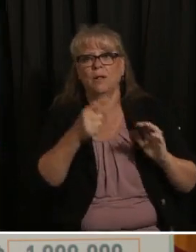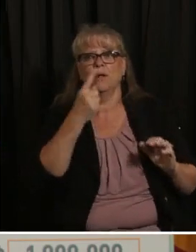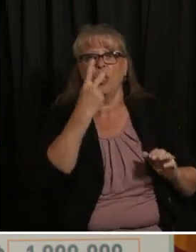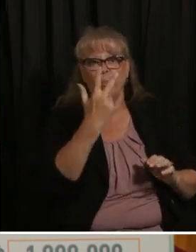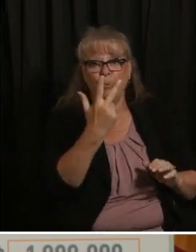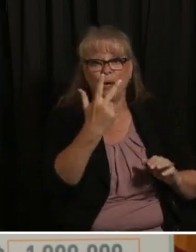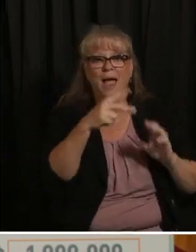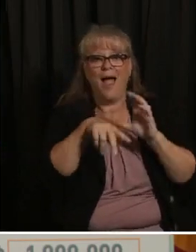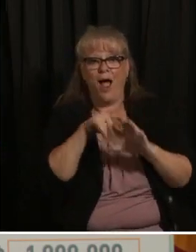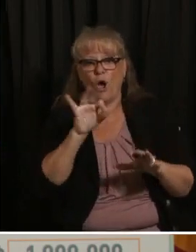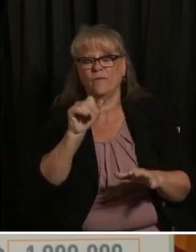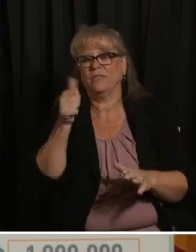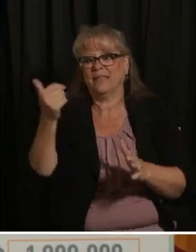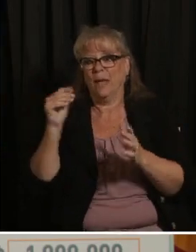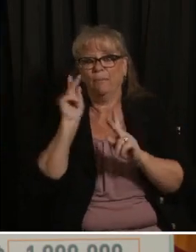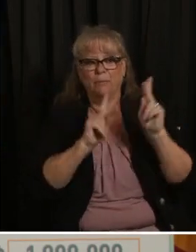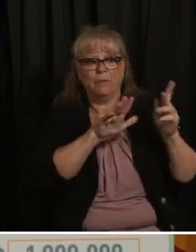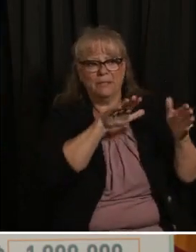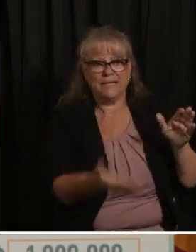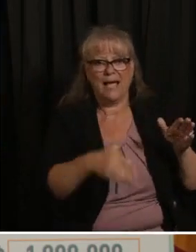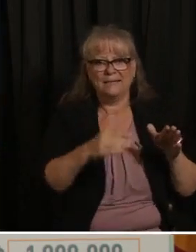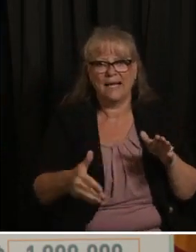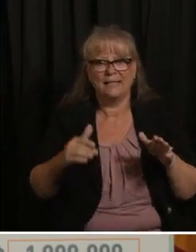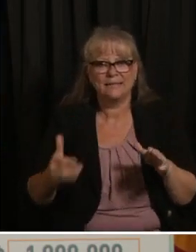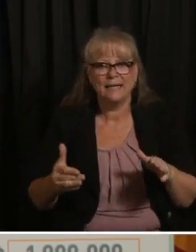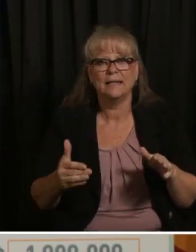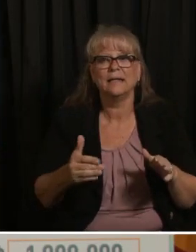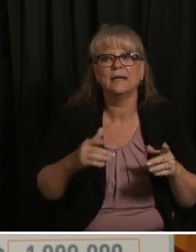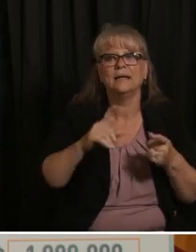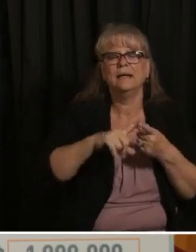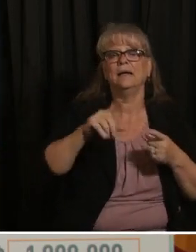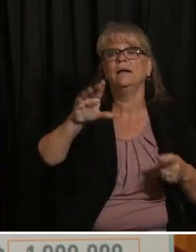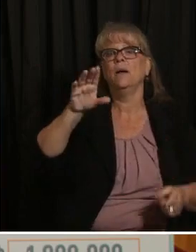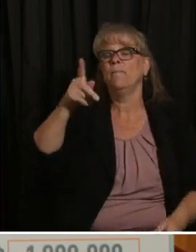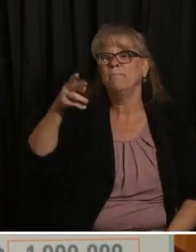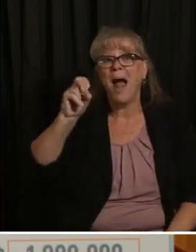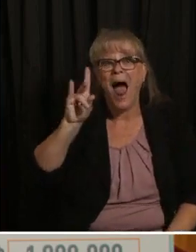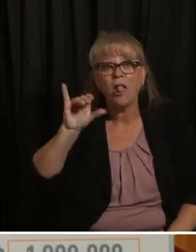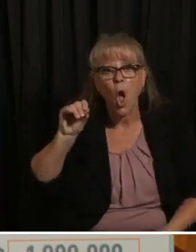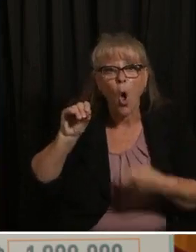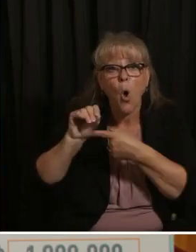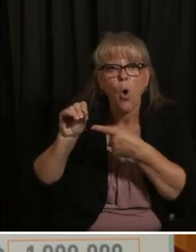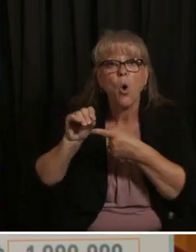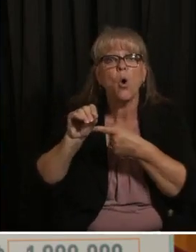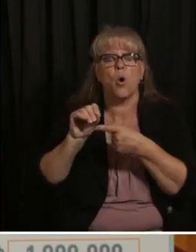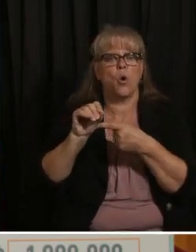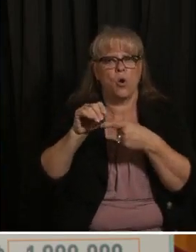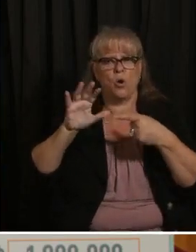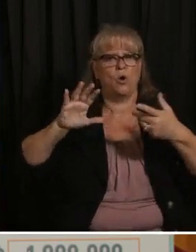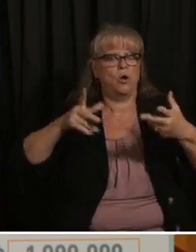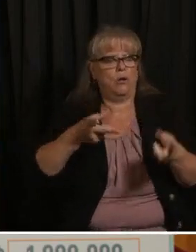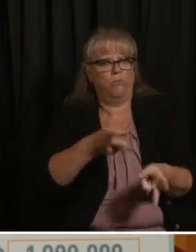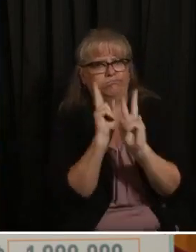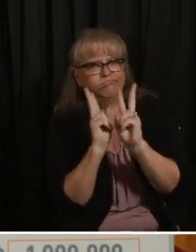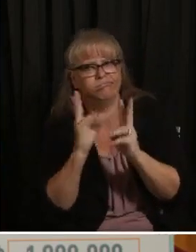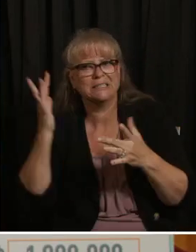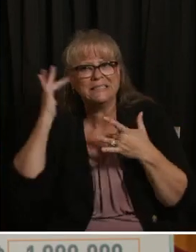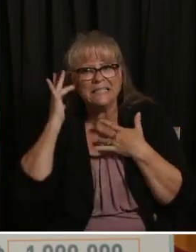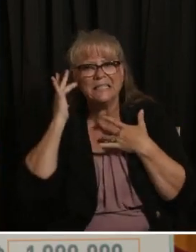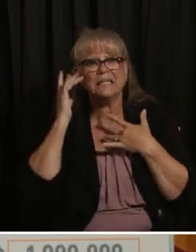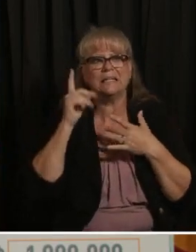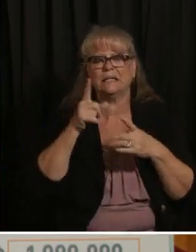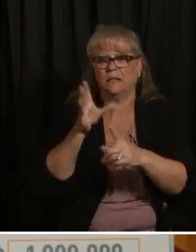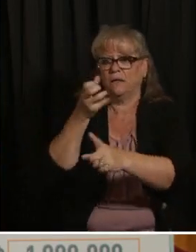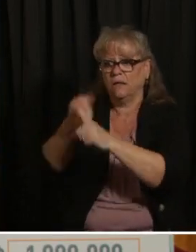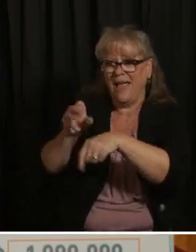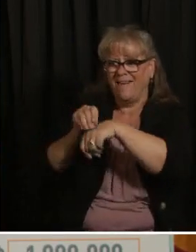million a year you know it used to terrify the nation in the summer so smallpox was completely eradicated in